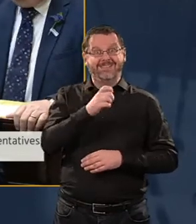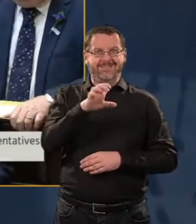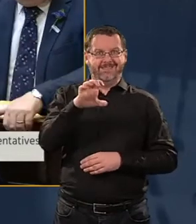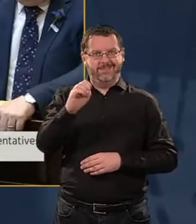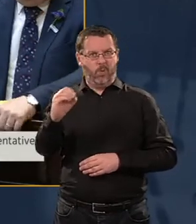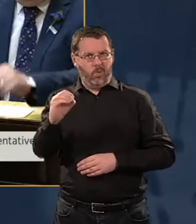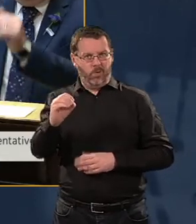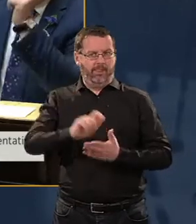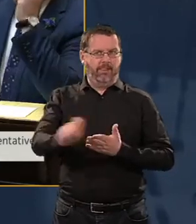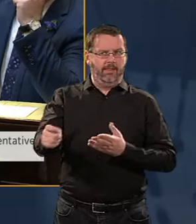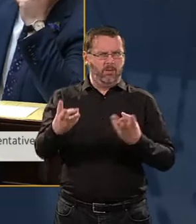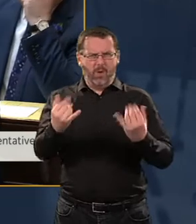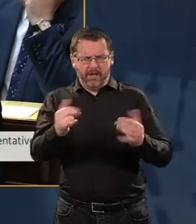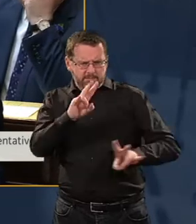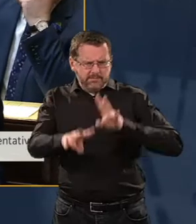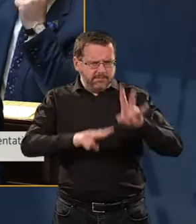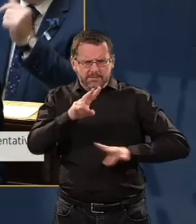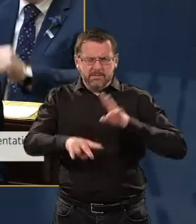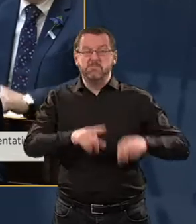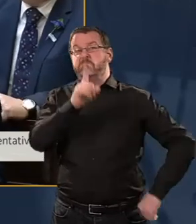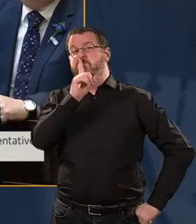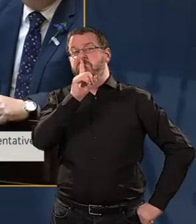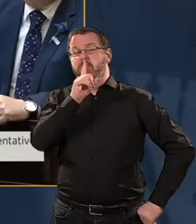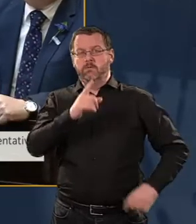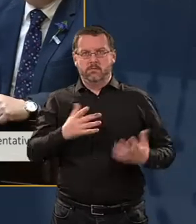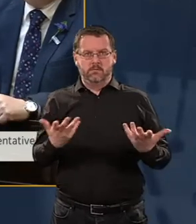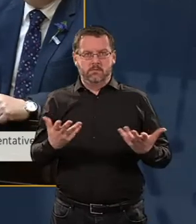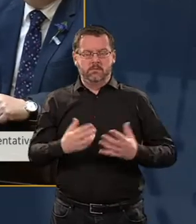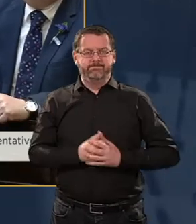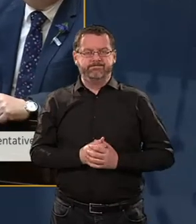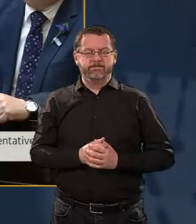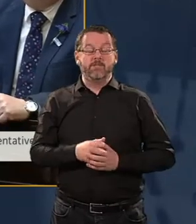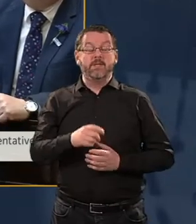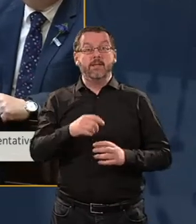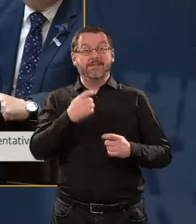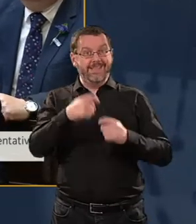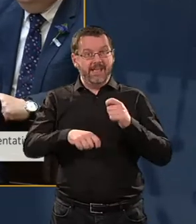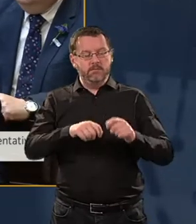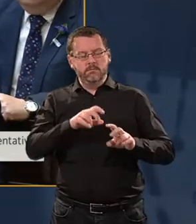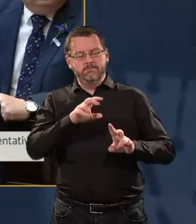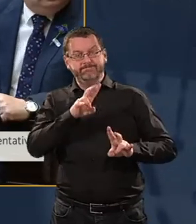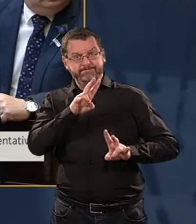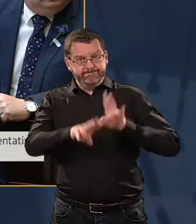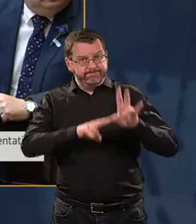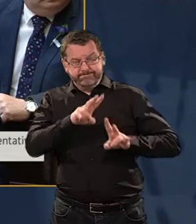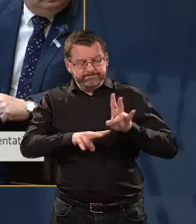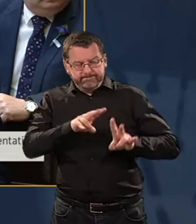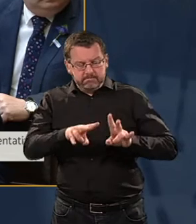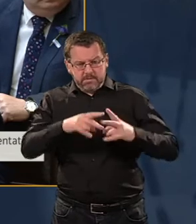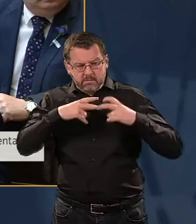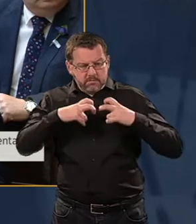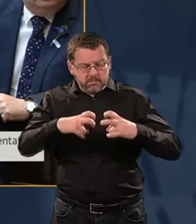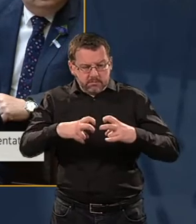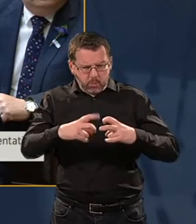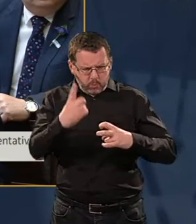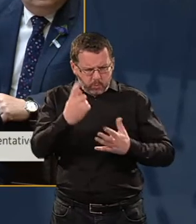of course, wider issues of governance and capacity within the FAI emerged from the revelation around that